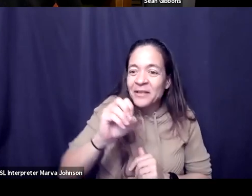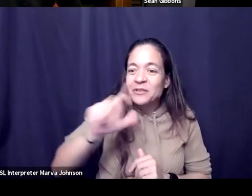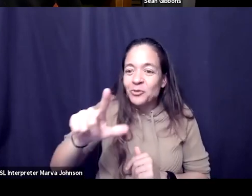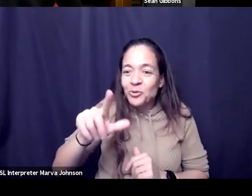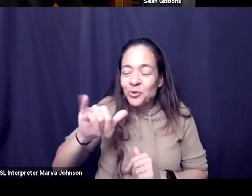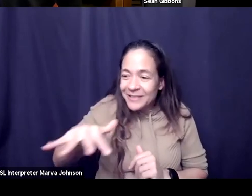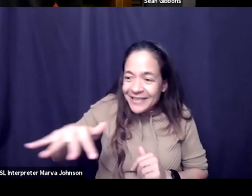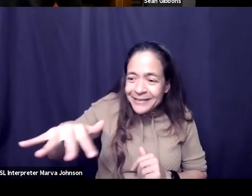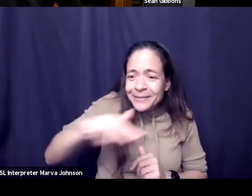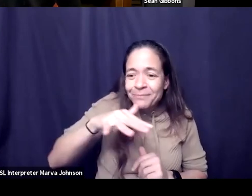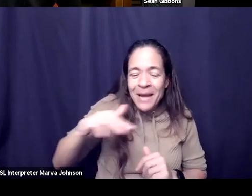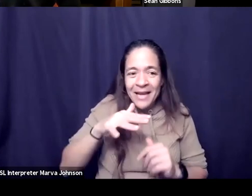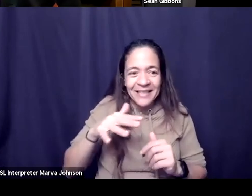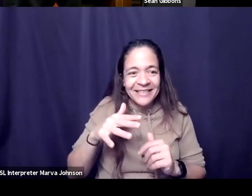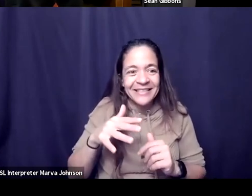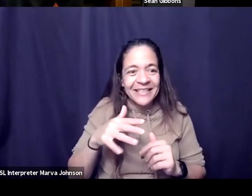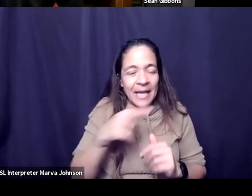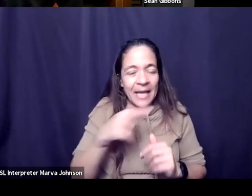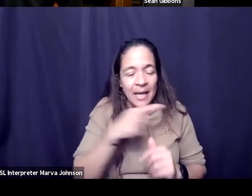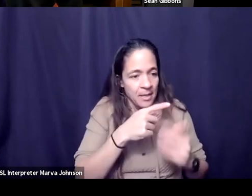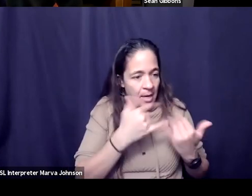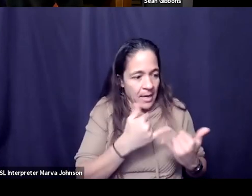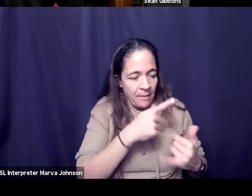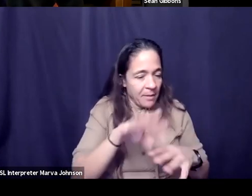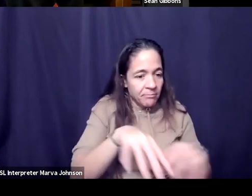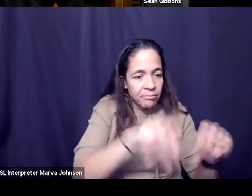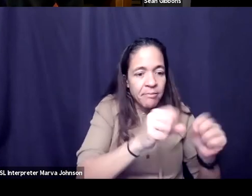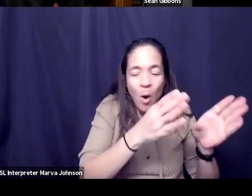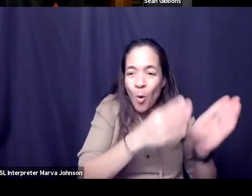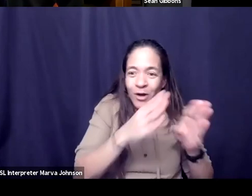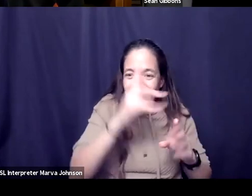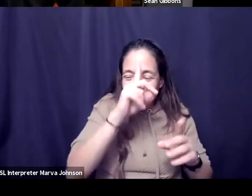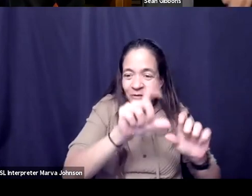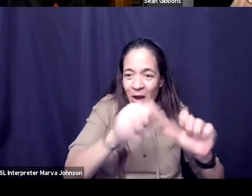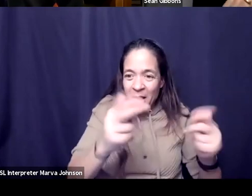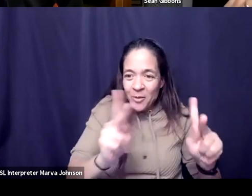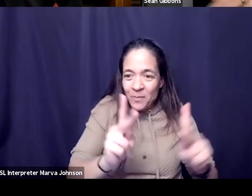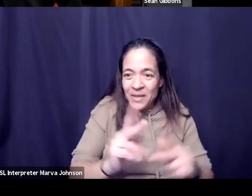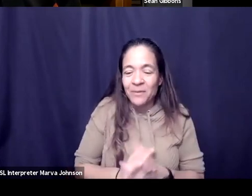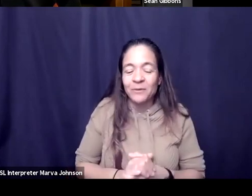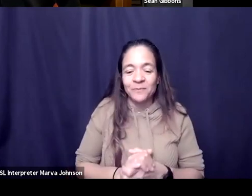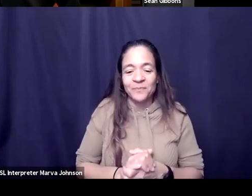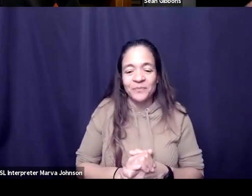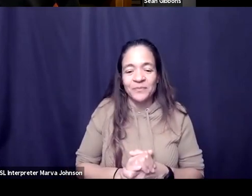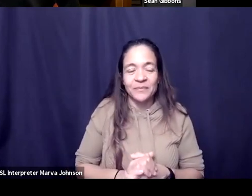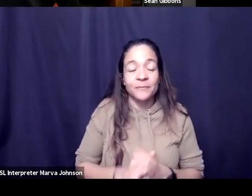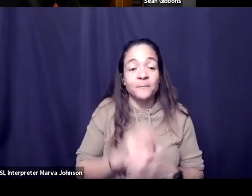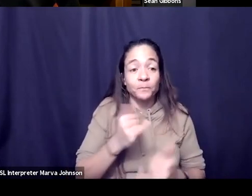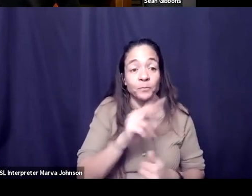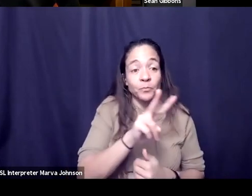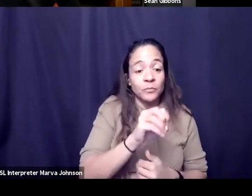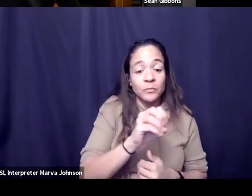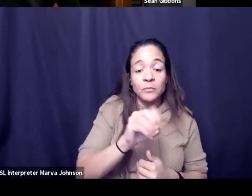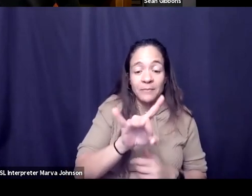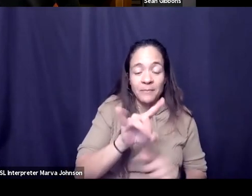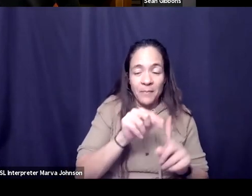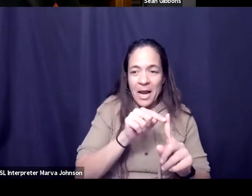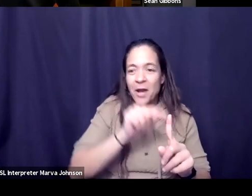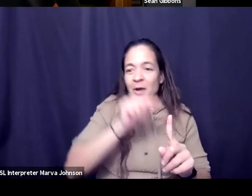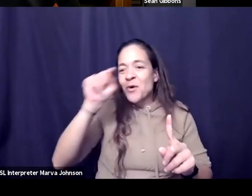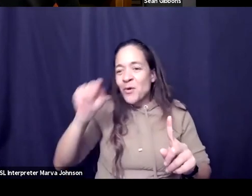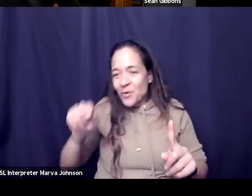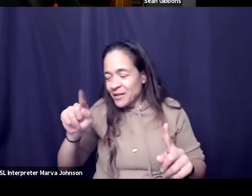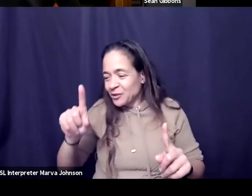of that and also organize for others and now so from 2008 we're now in 2020 12 years later hundreds of